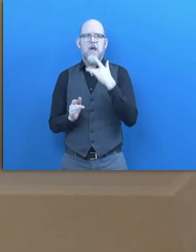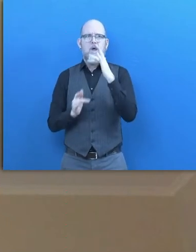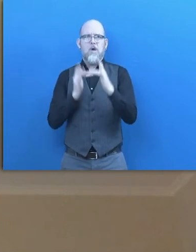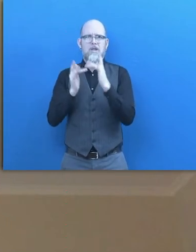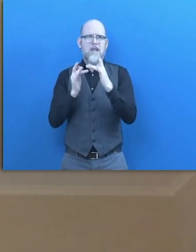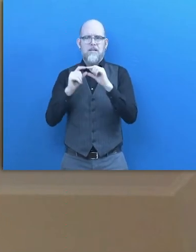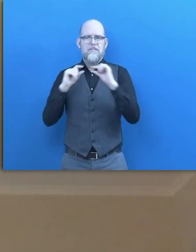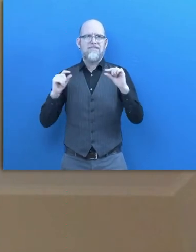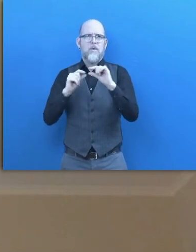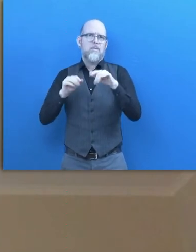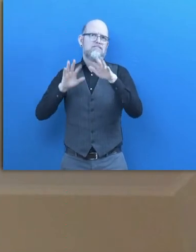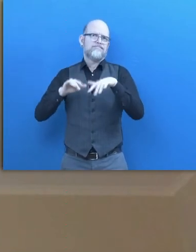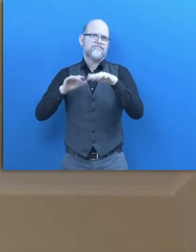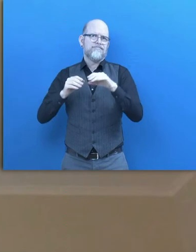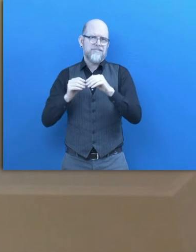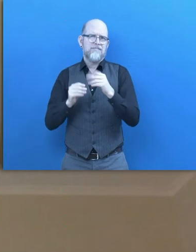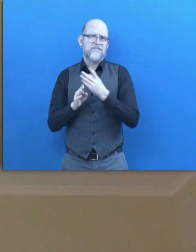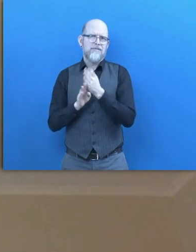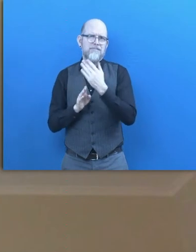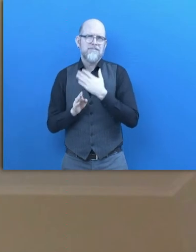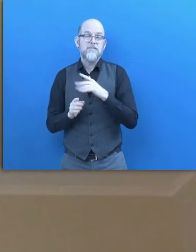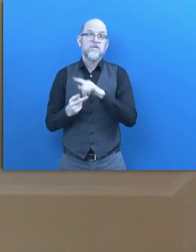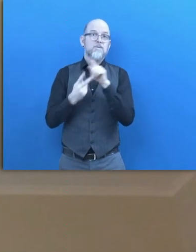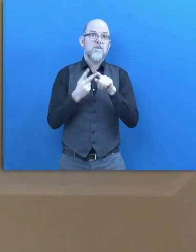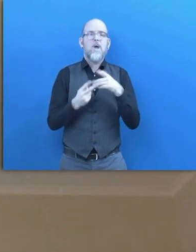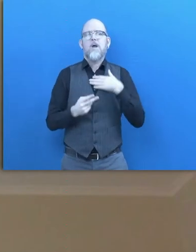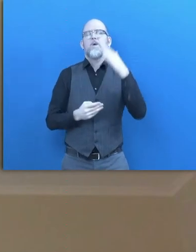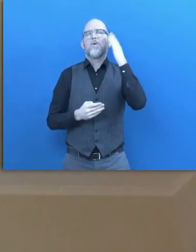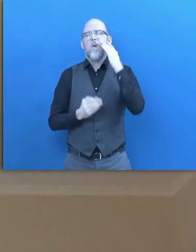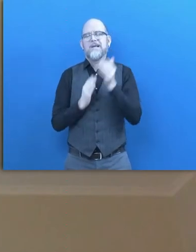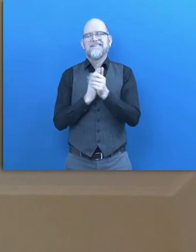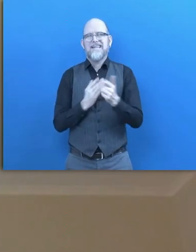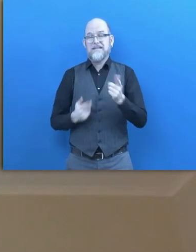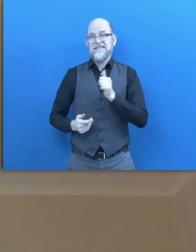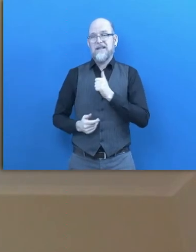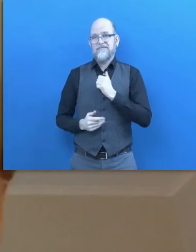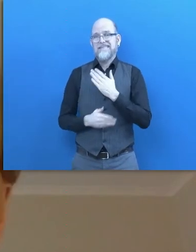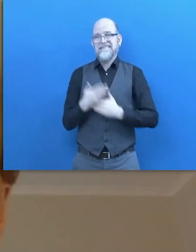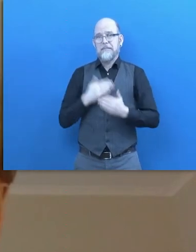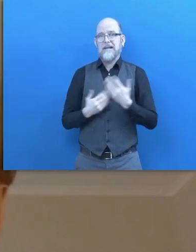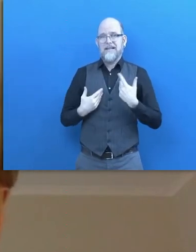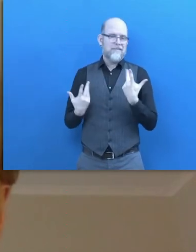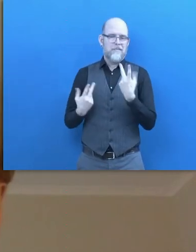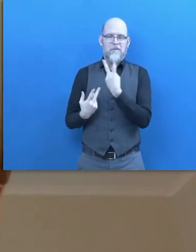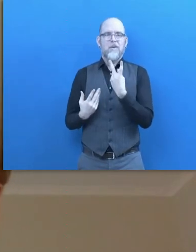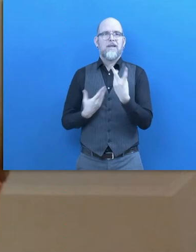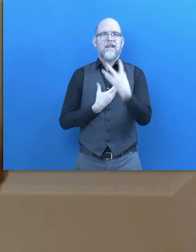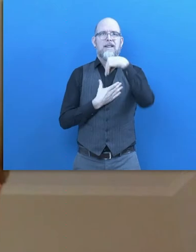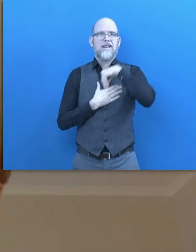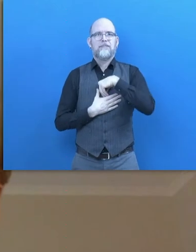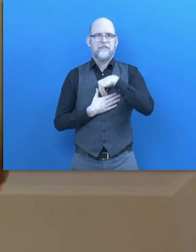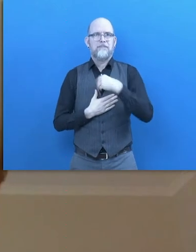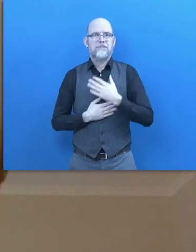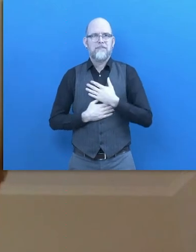thought, now I have these, let's say, two competencies of being seriously disabled myself and